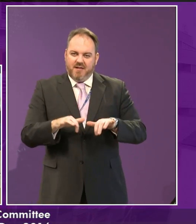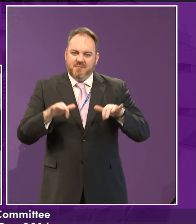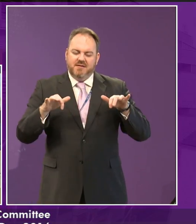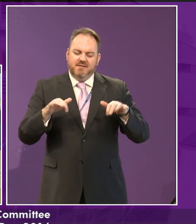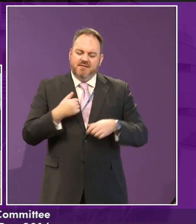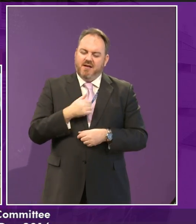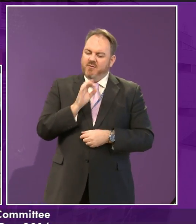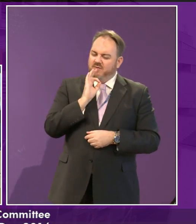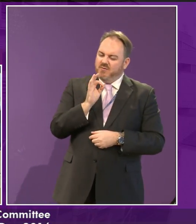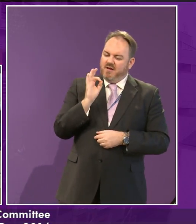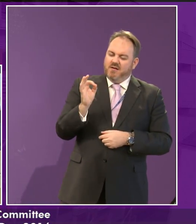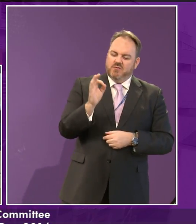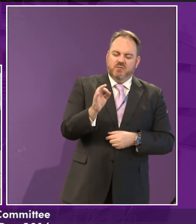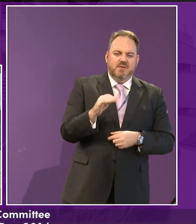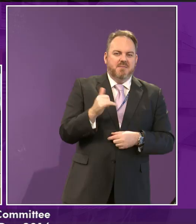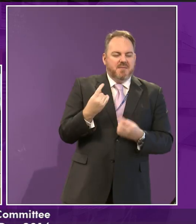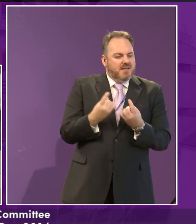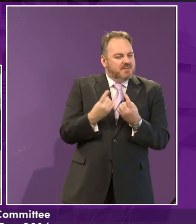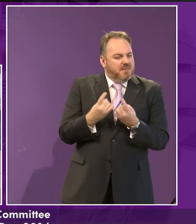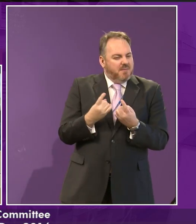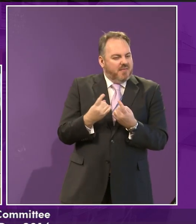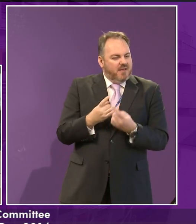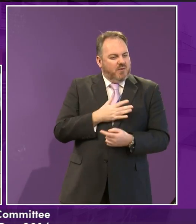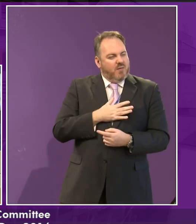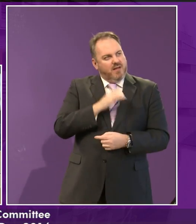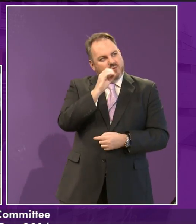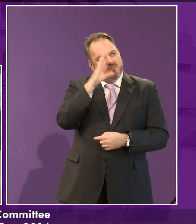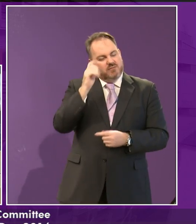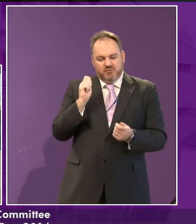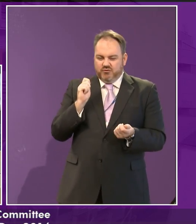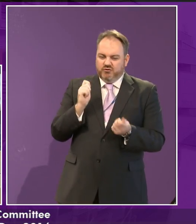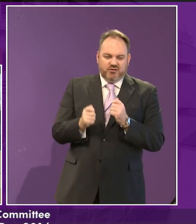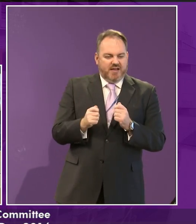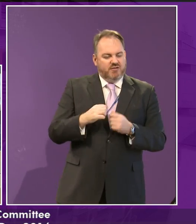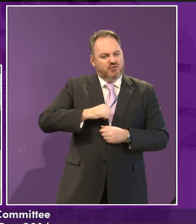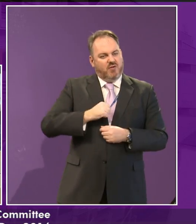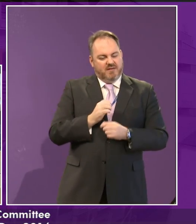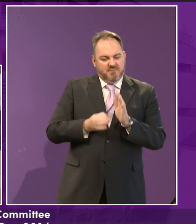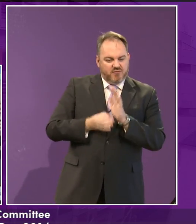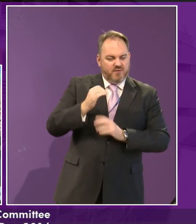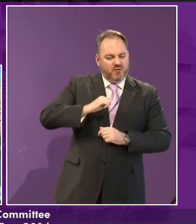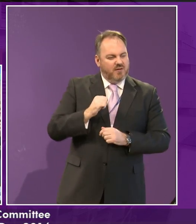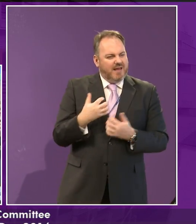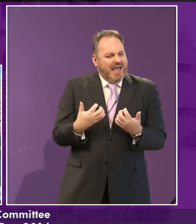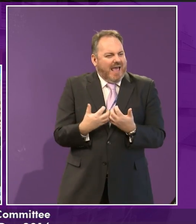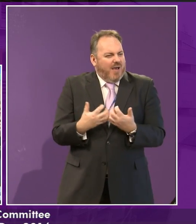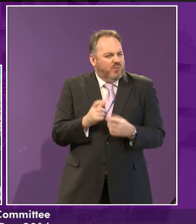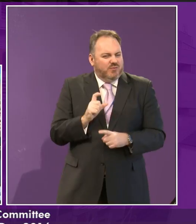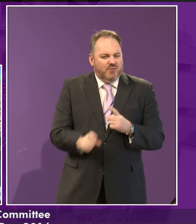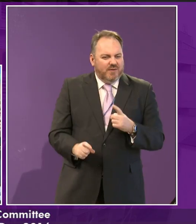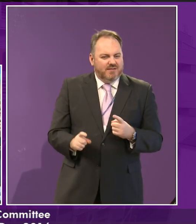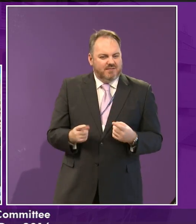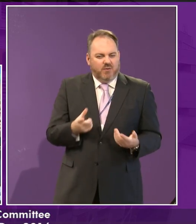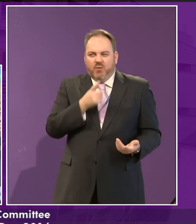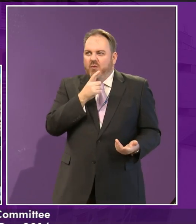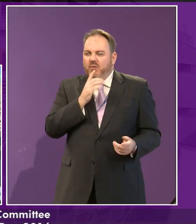something about our country that you wanted to change, would you guys know about how to go about doing that? Who would you want to speak